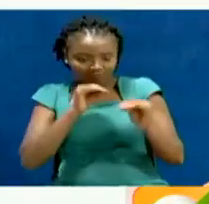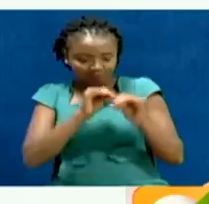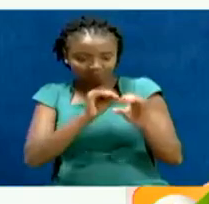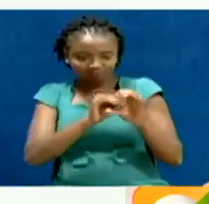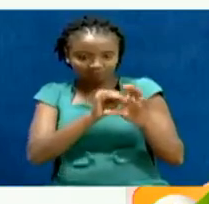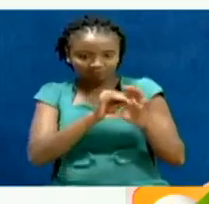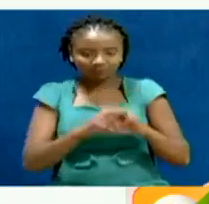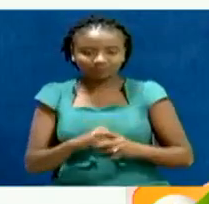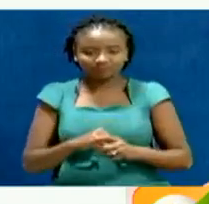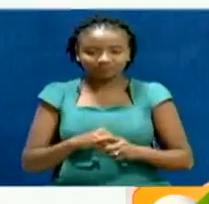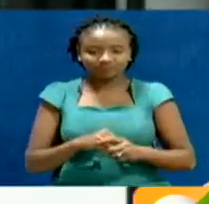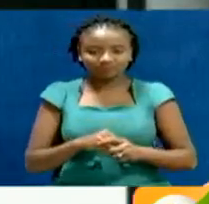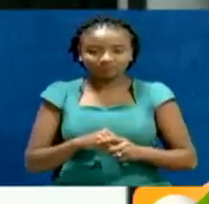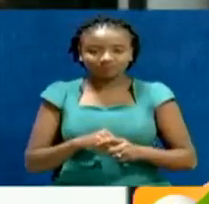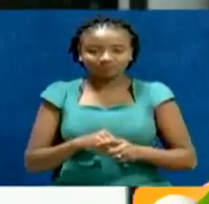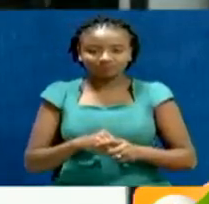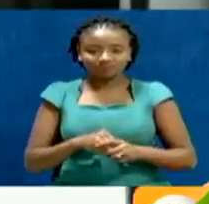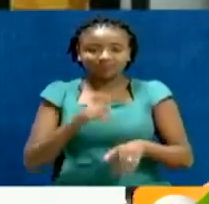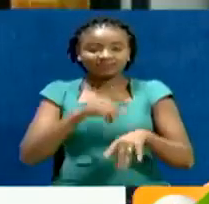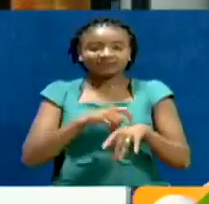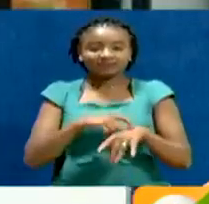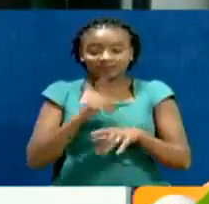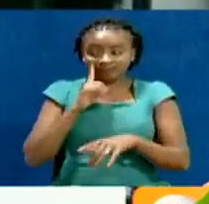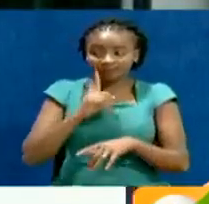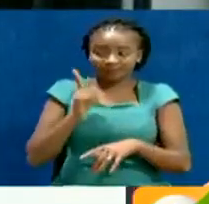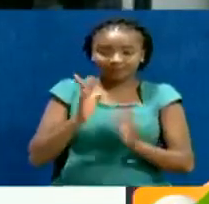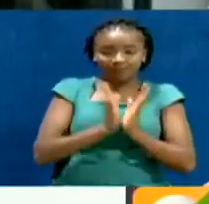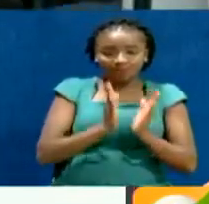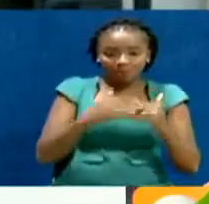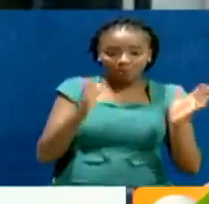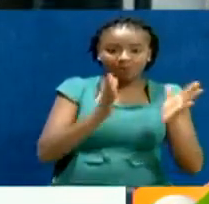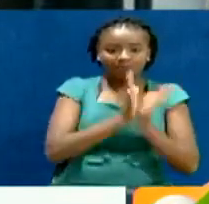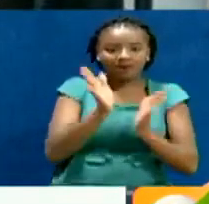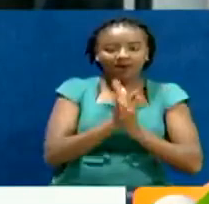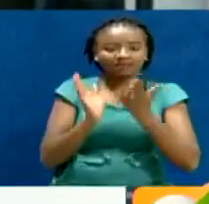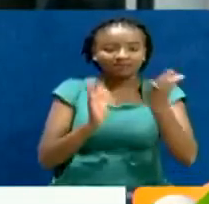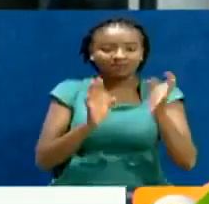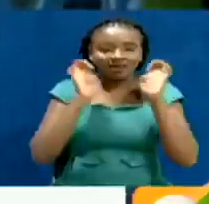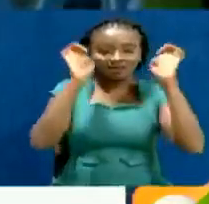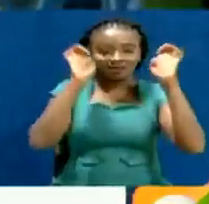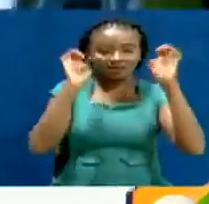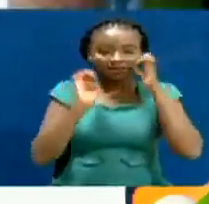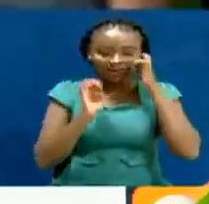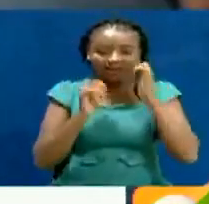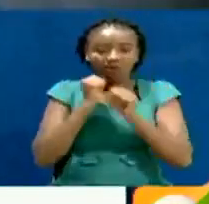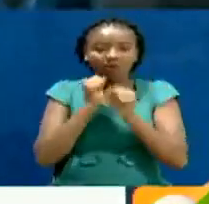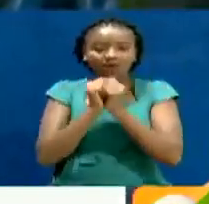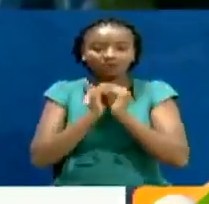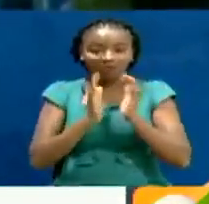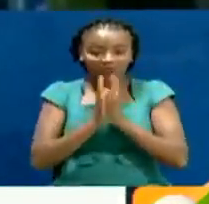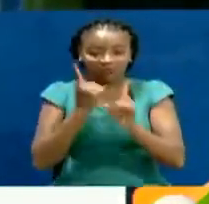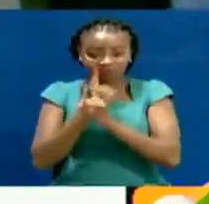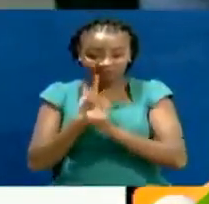its telco license win in Ethiopia. The Safaricom-led consortium that includes Vodafone, Vodacom, CDC Group and